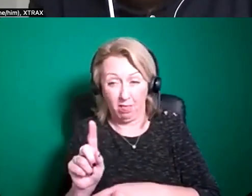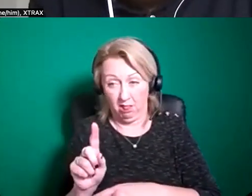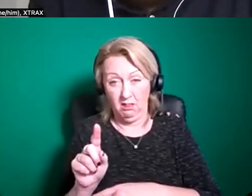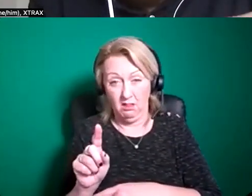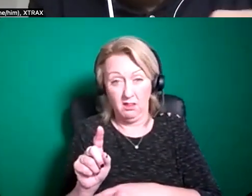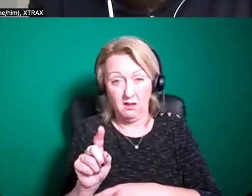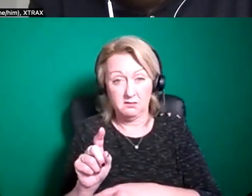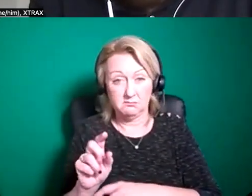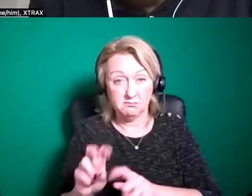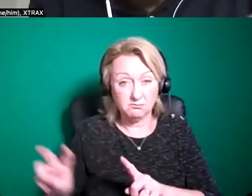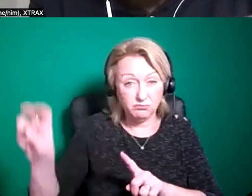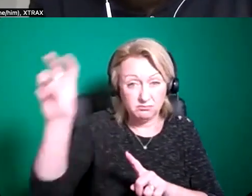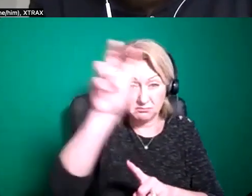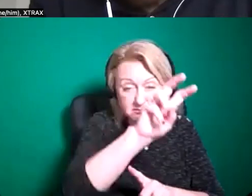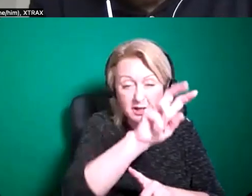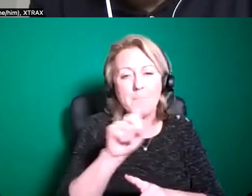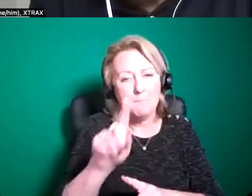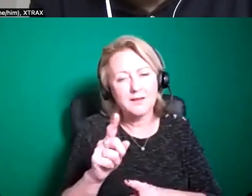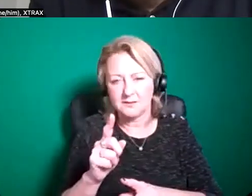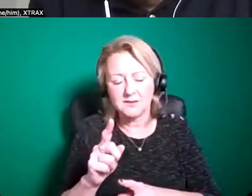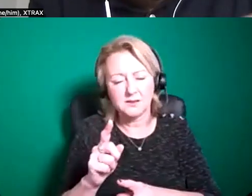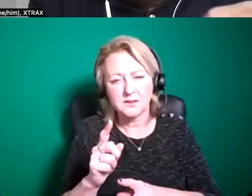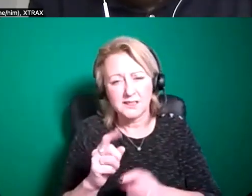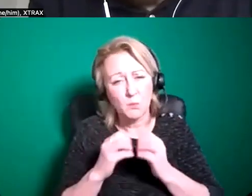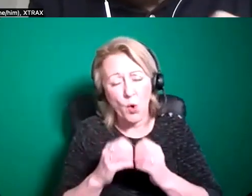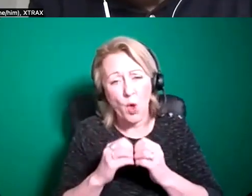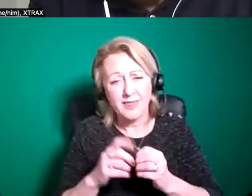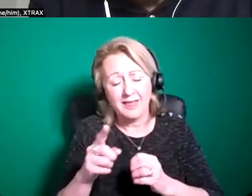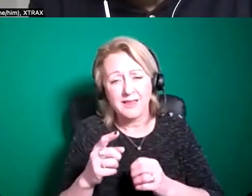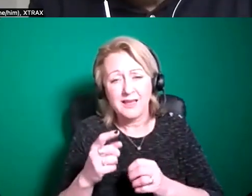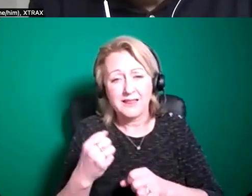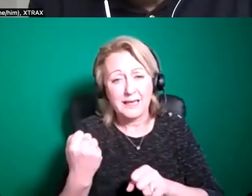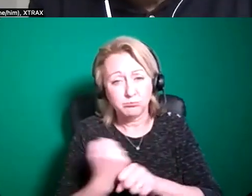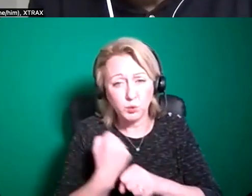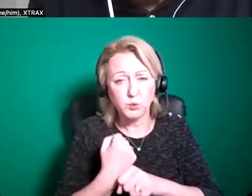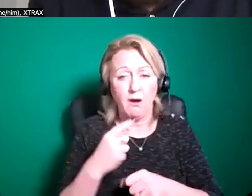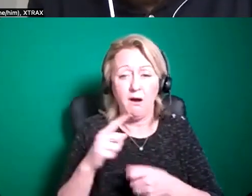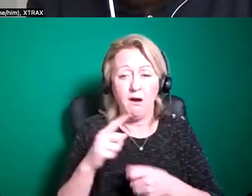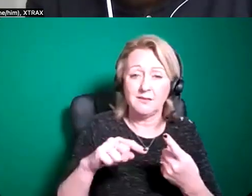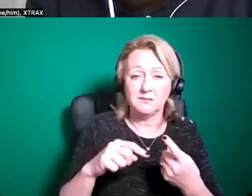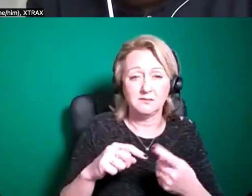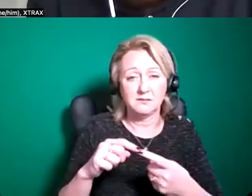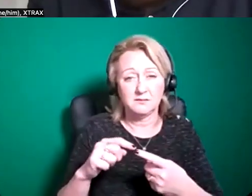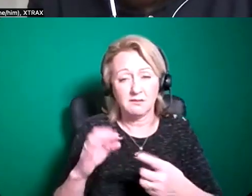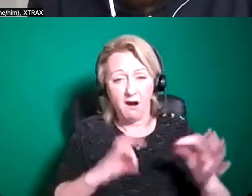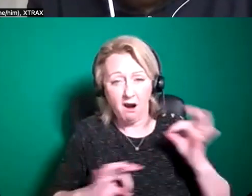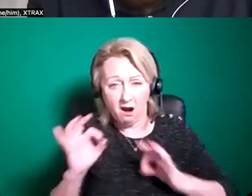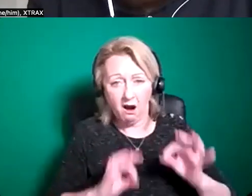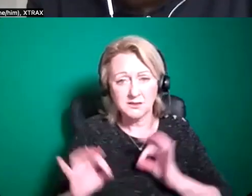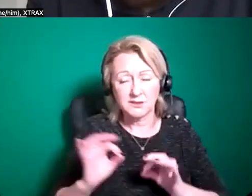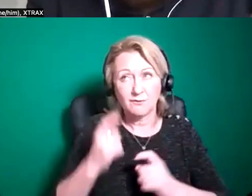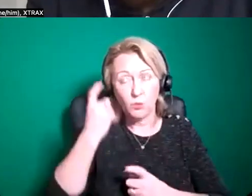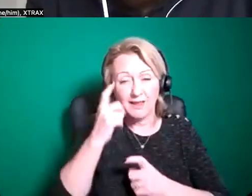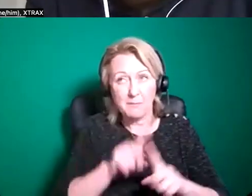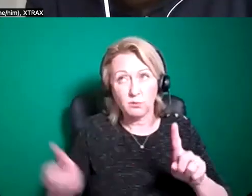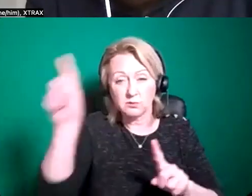um producers and artists bearing in mind that you know in certain parts of the country now uh we're looking